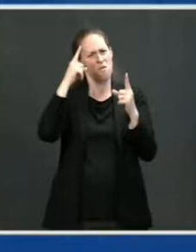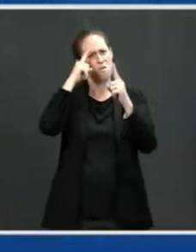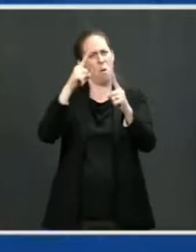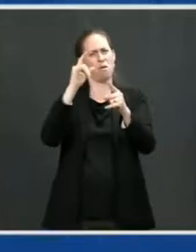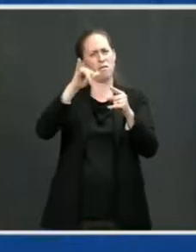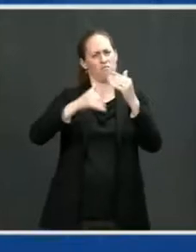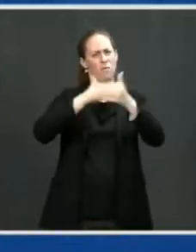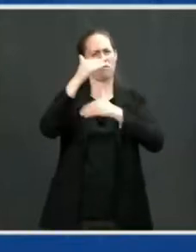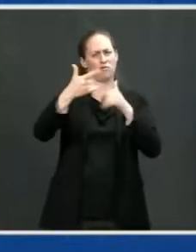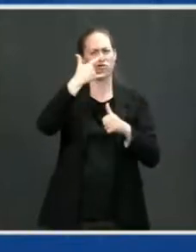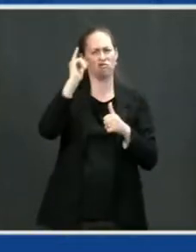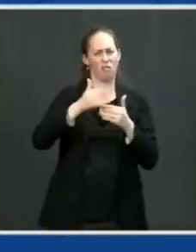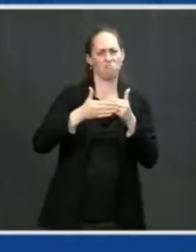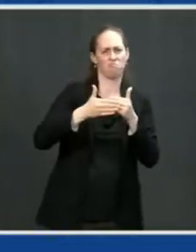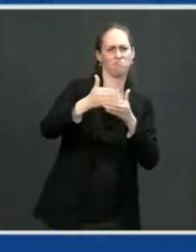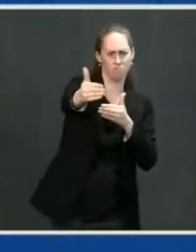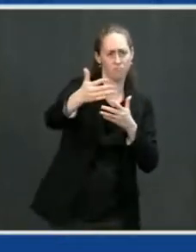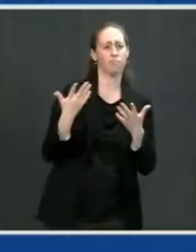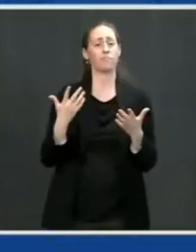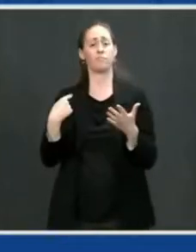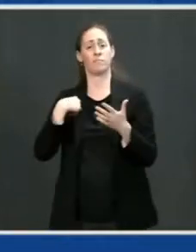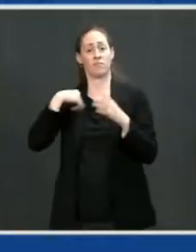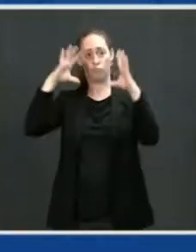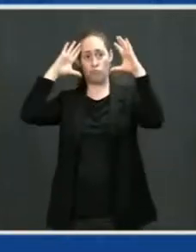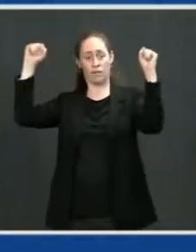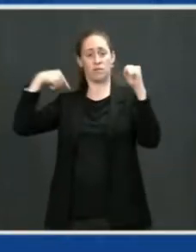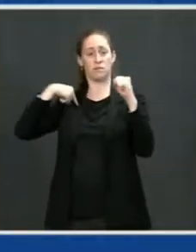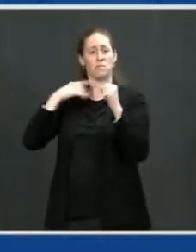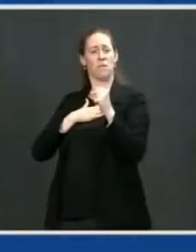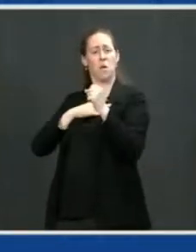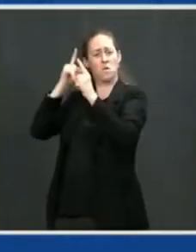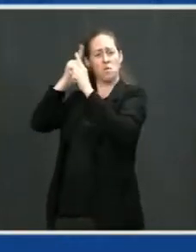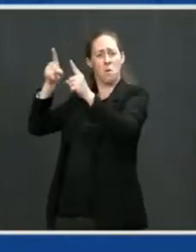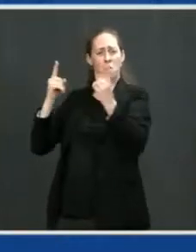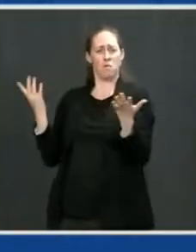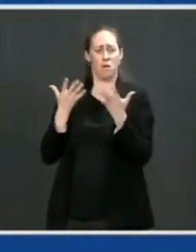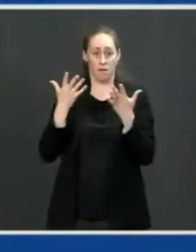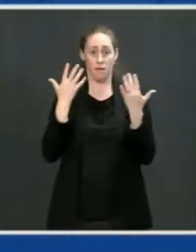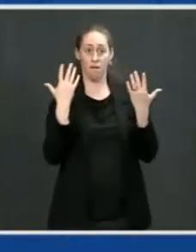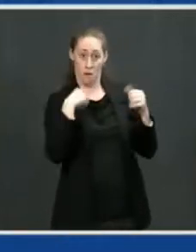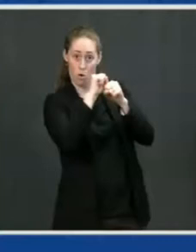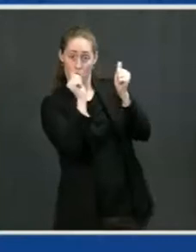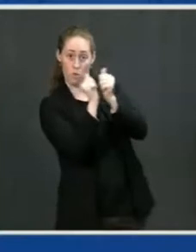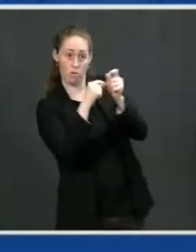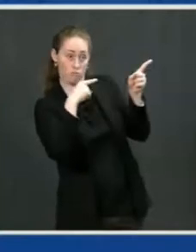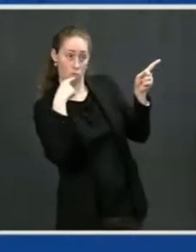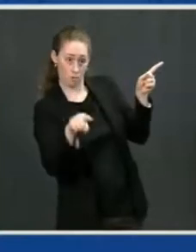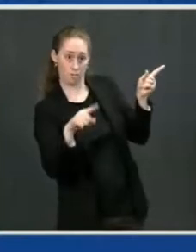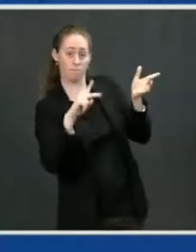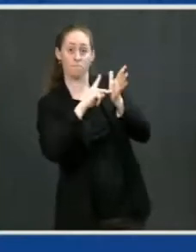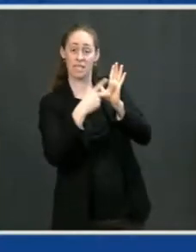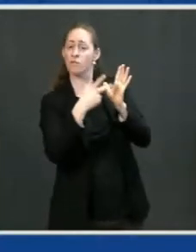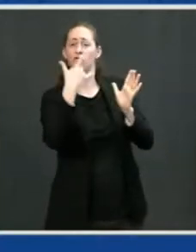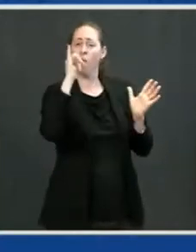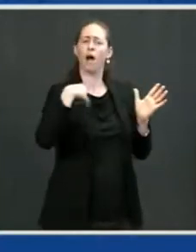line is this. Where there's an interest in the United States to work with Russia, we should and we will. Where Russia